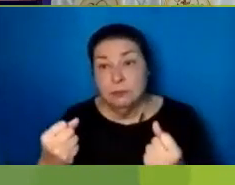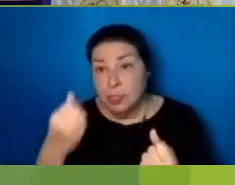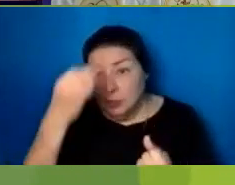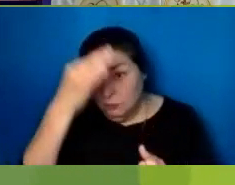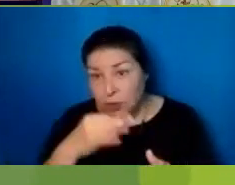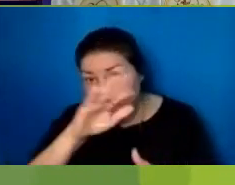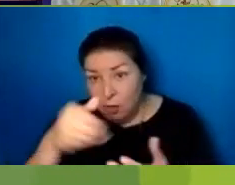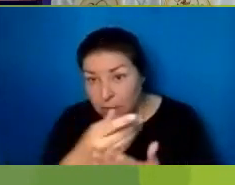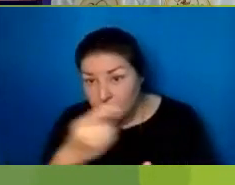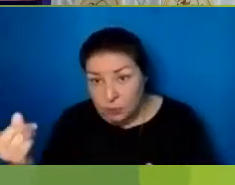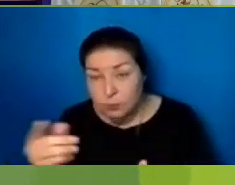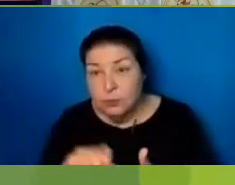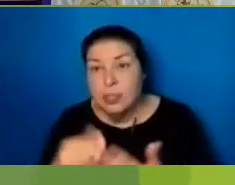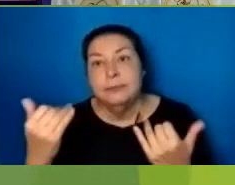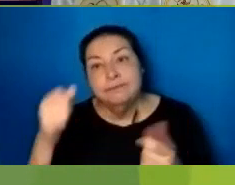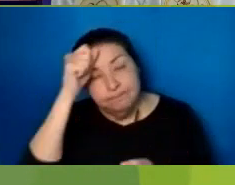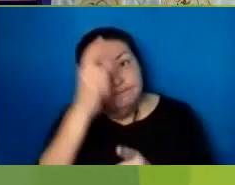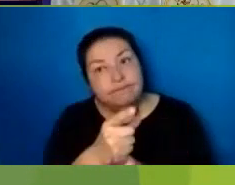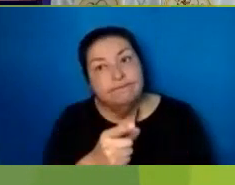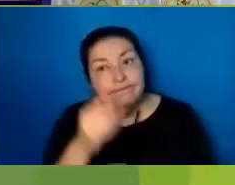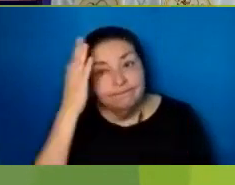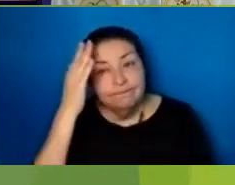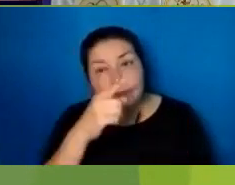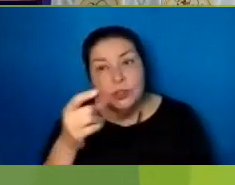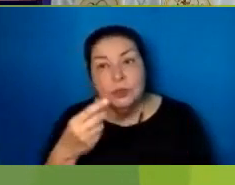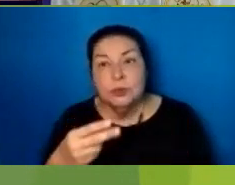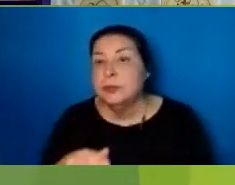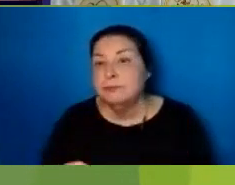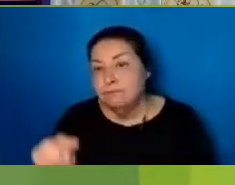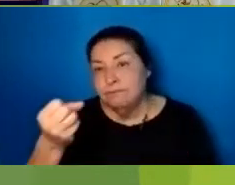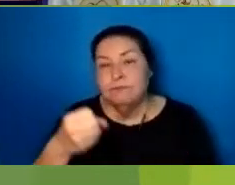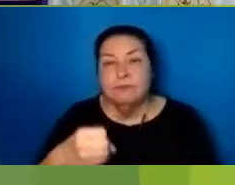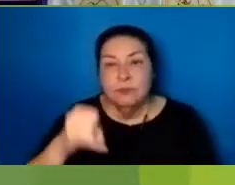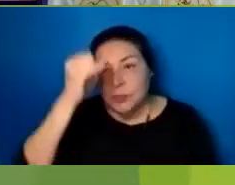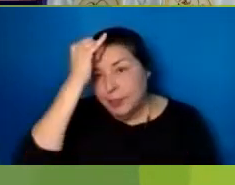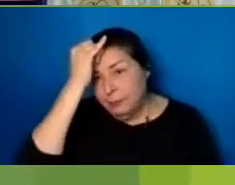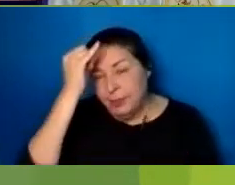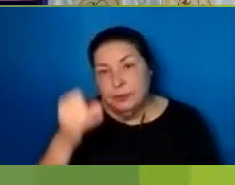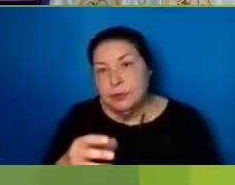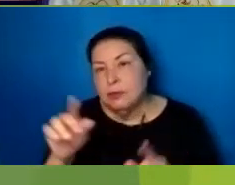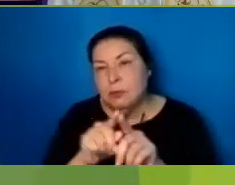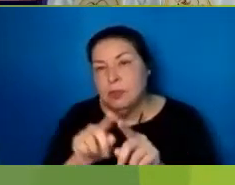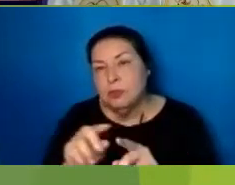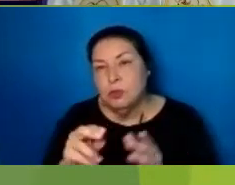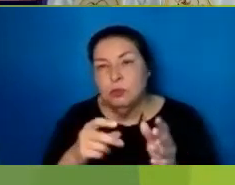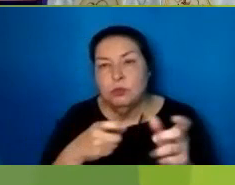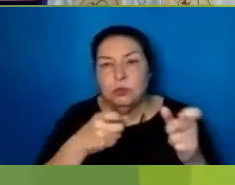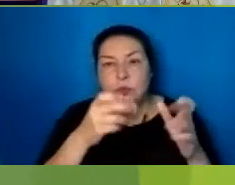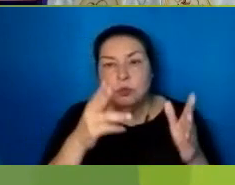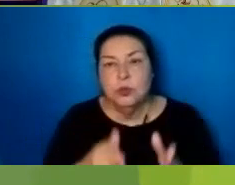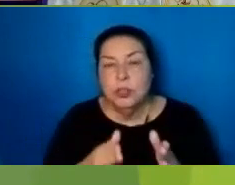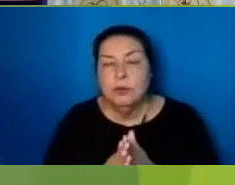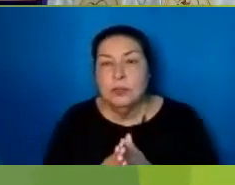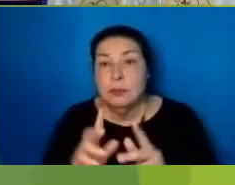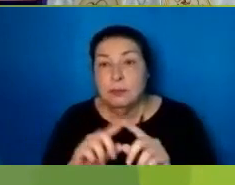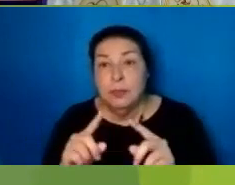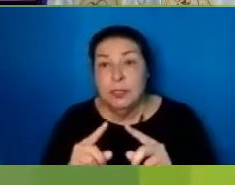brothers I know that you acted in ignorance As did also your rulers But what God foretold by the mouth Of all